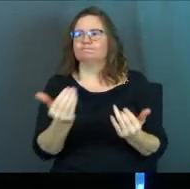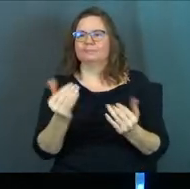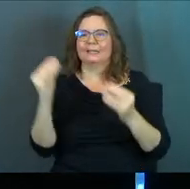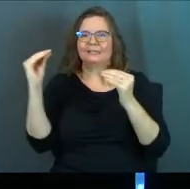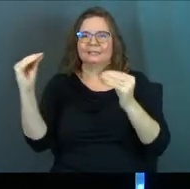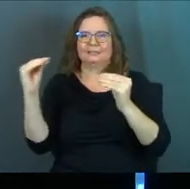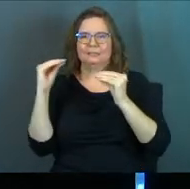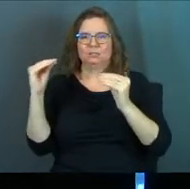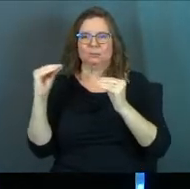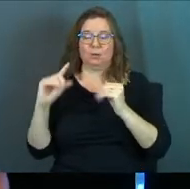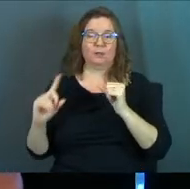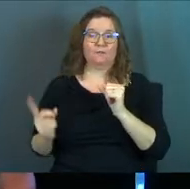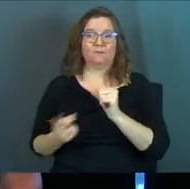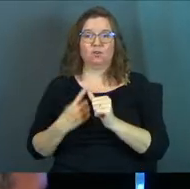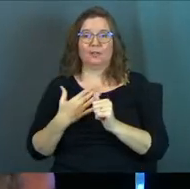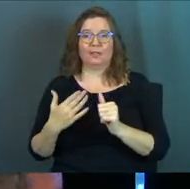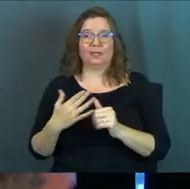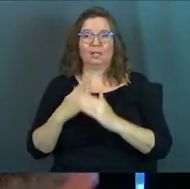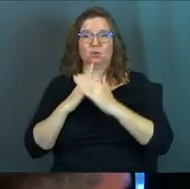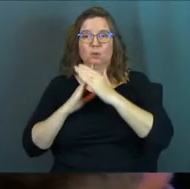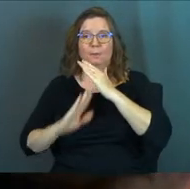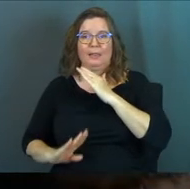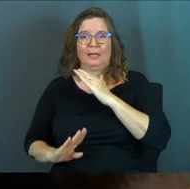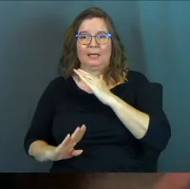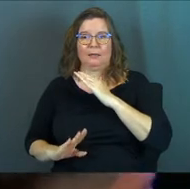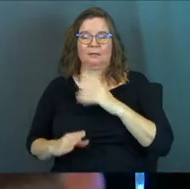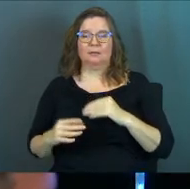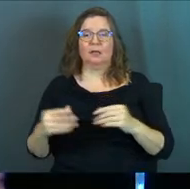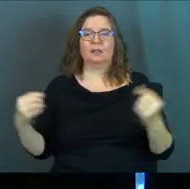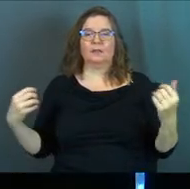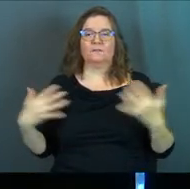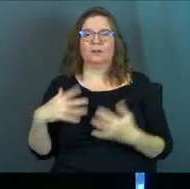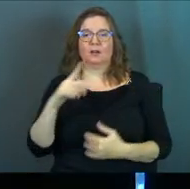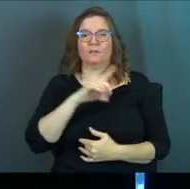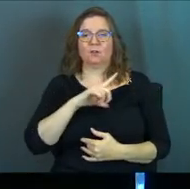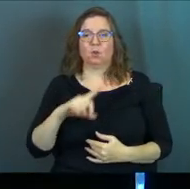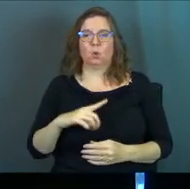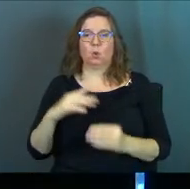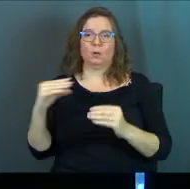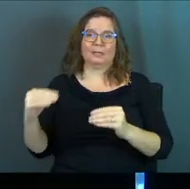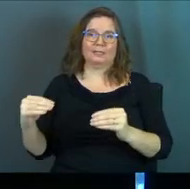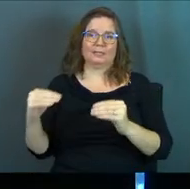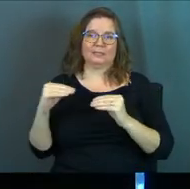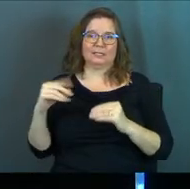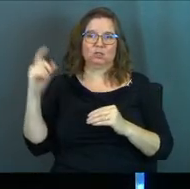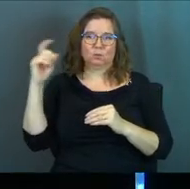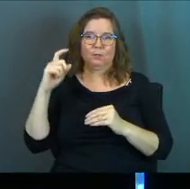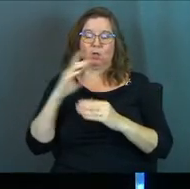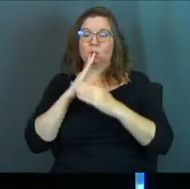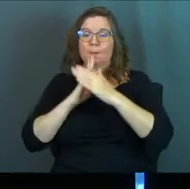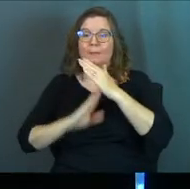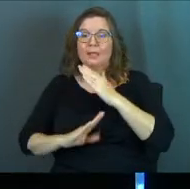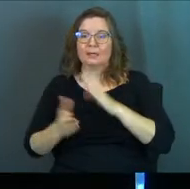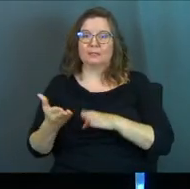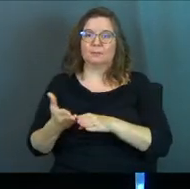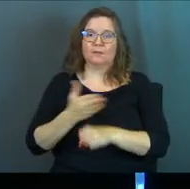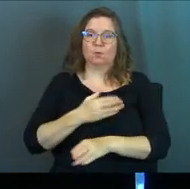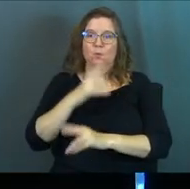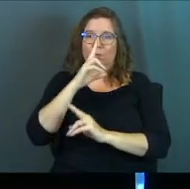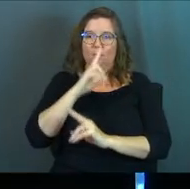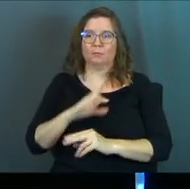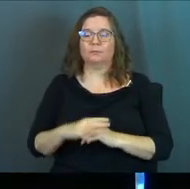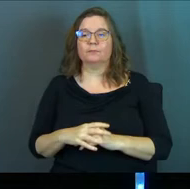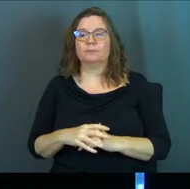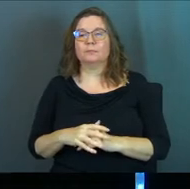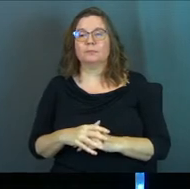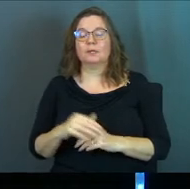positive here. The very first thing is humility. Fear of the Lord teaches wisdom. Humility precedes honor. Now fear of the Lord, if you've